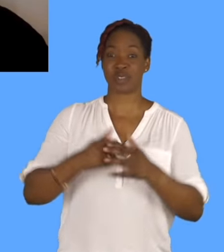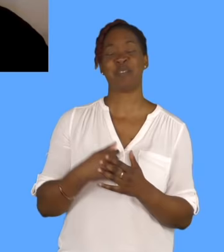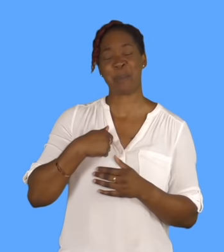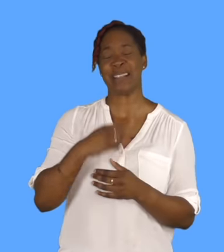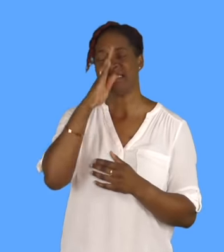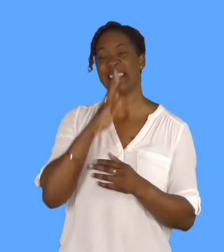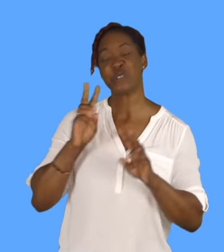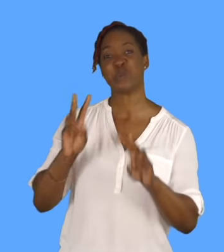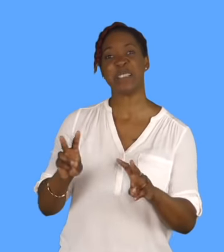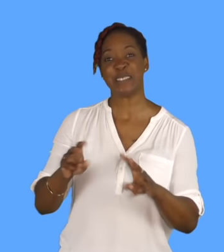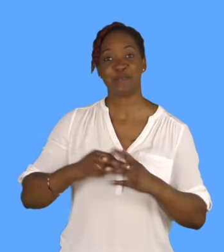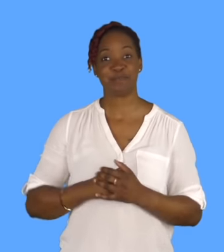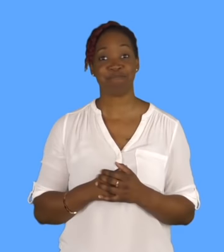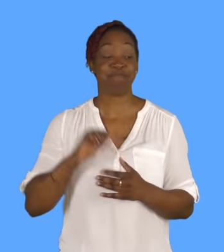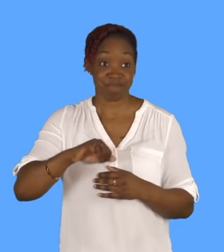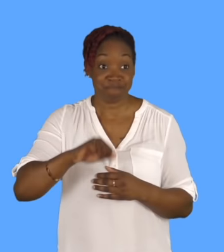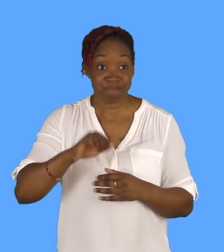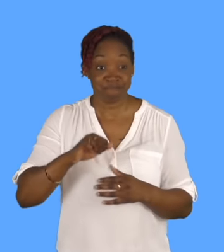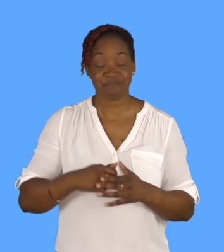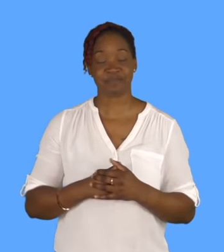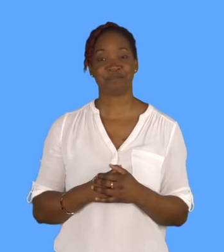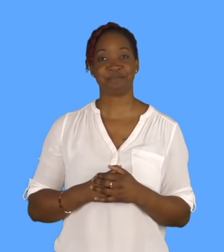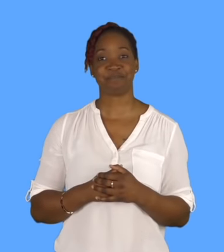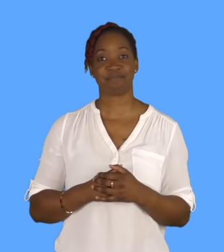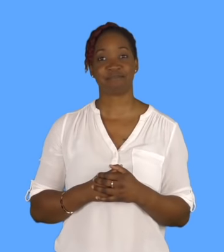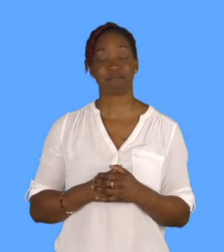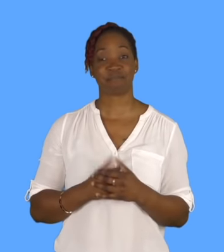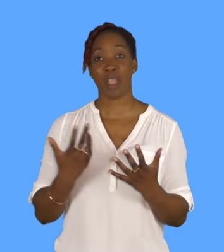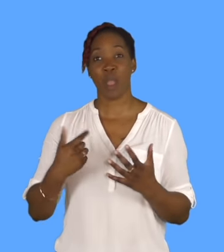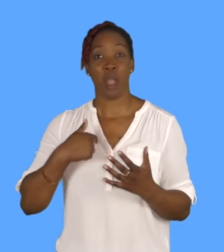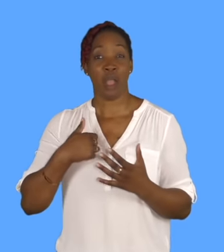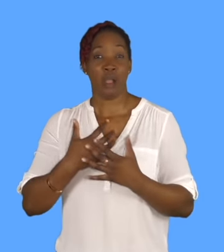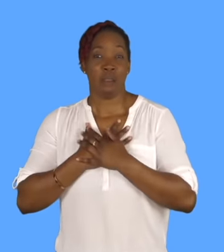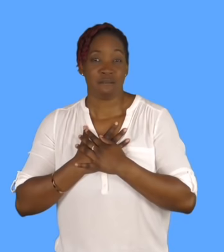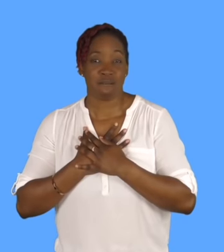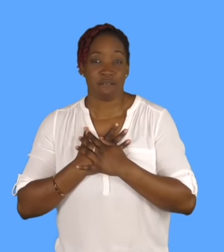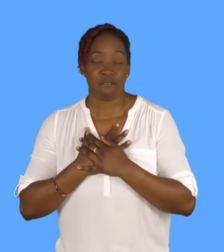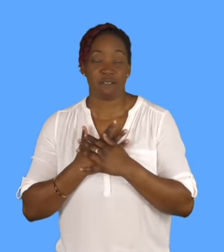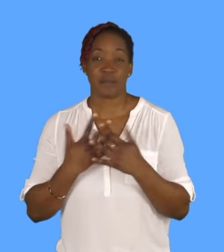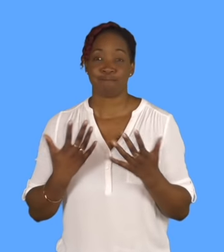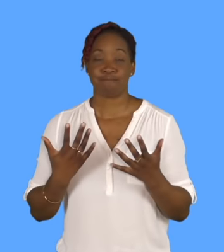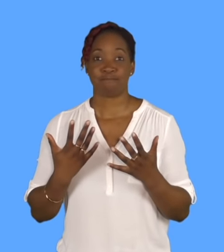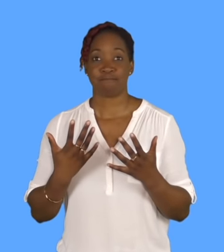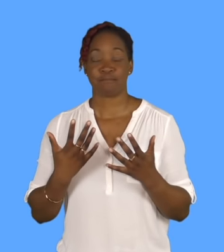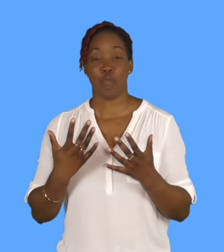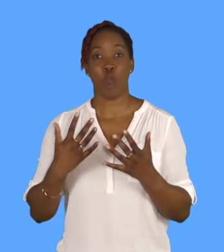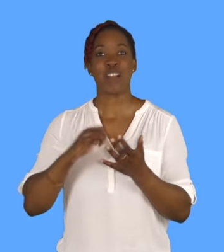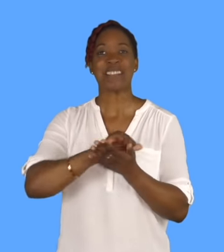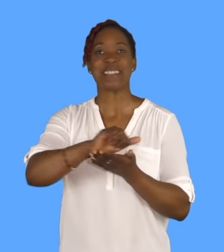But what I loved is Sacred Games, that was one of the, I don't know if you'd call it the new